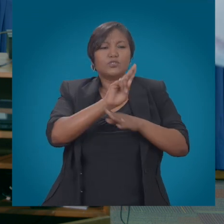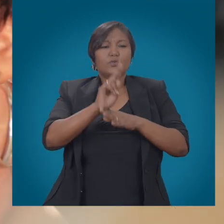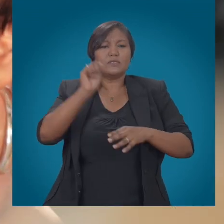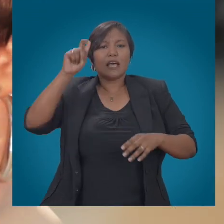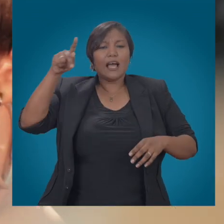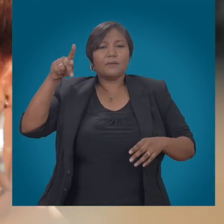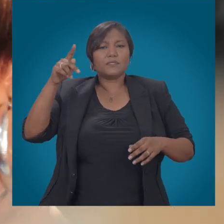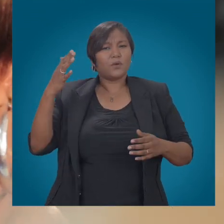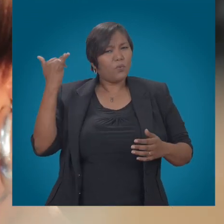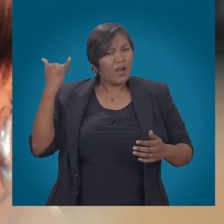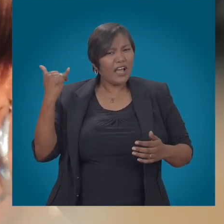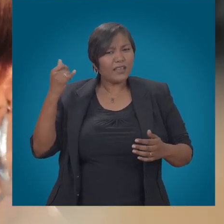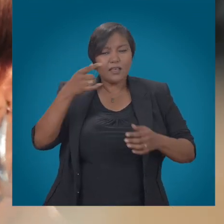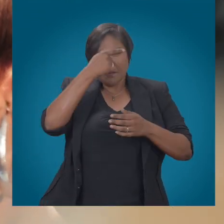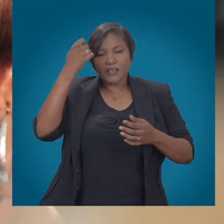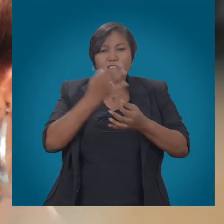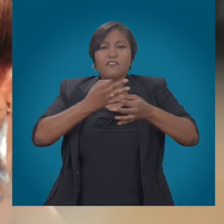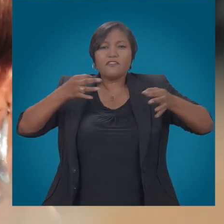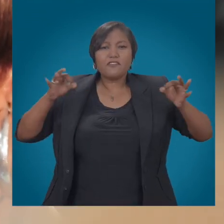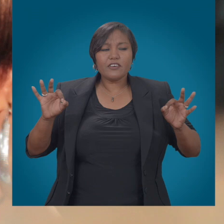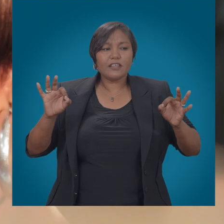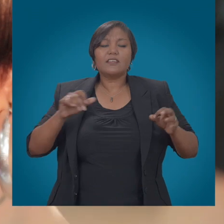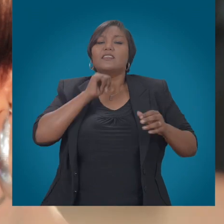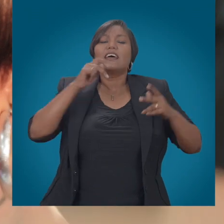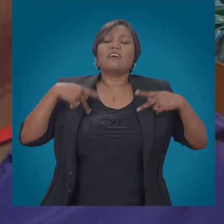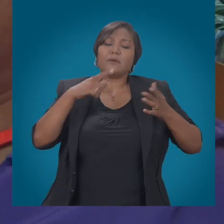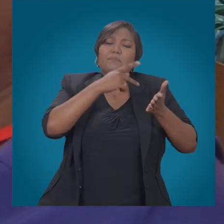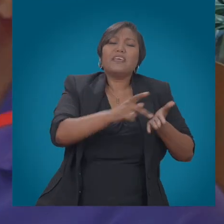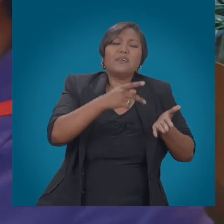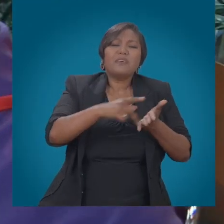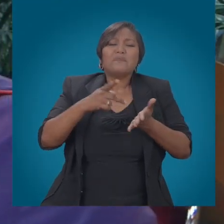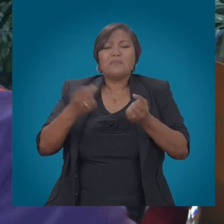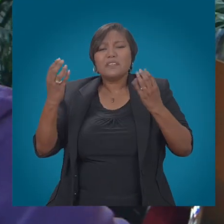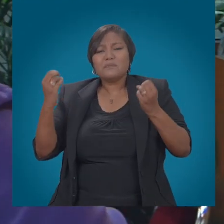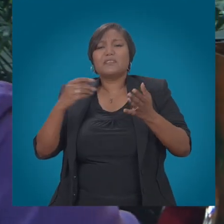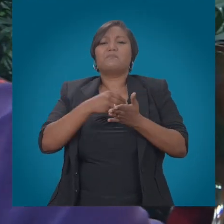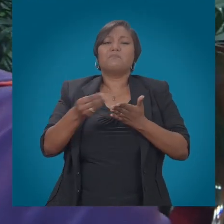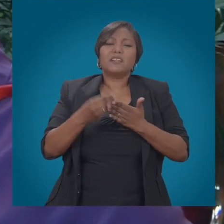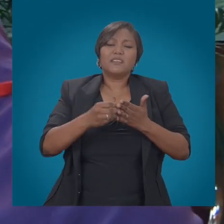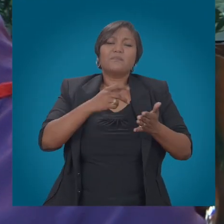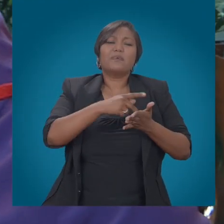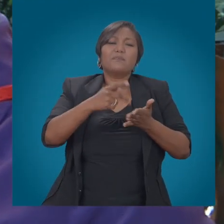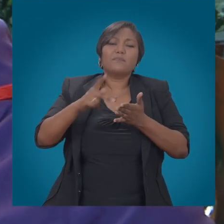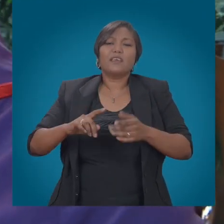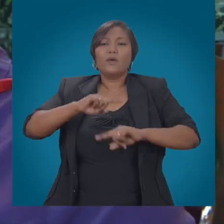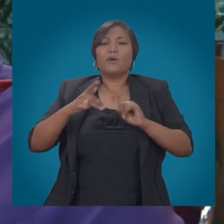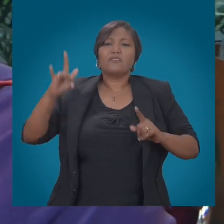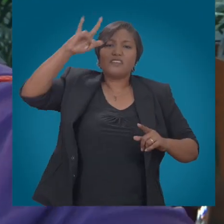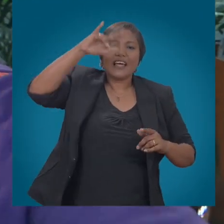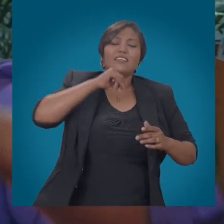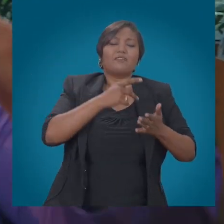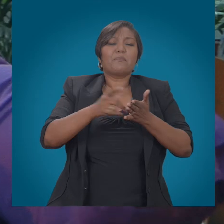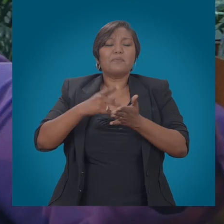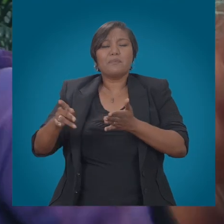quality of service. Because it's free. Because I don't have to pay $900 million for it. Because I don't have to pay